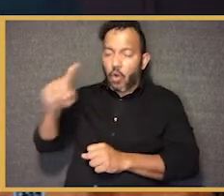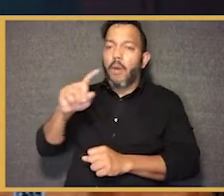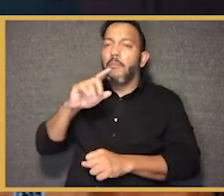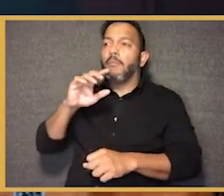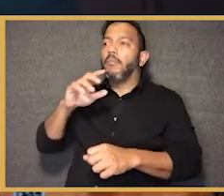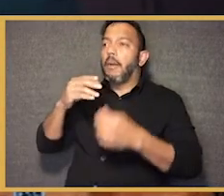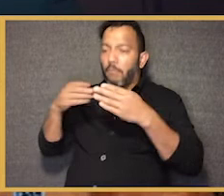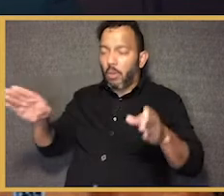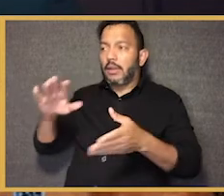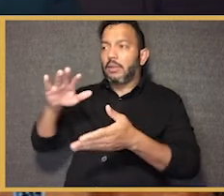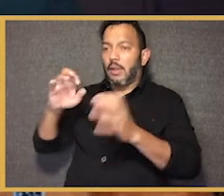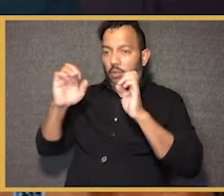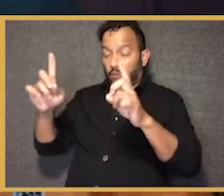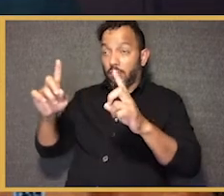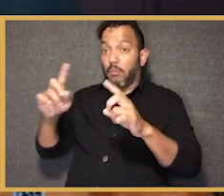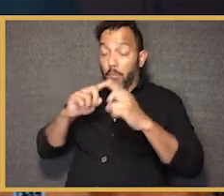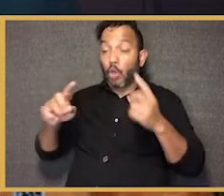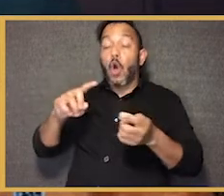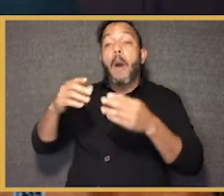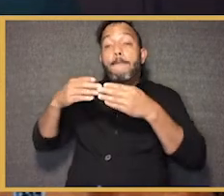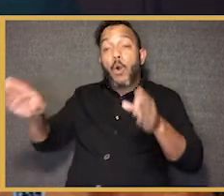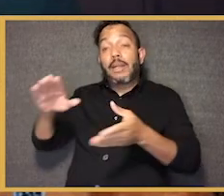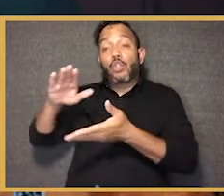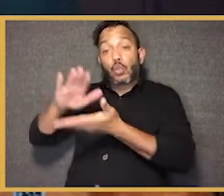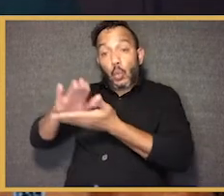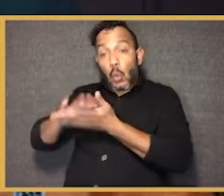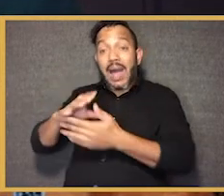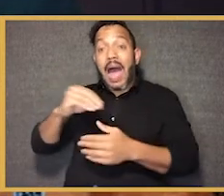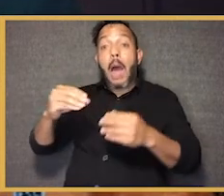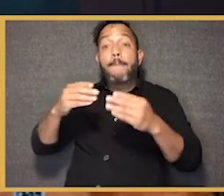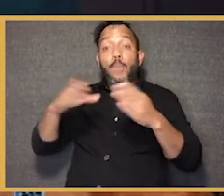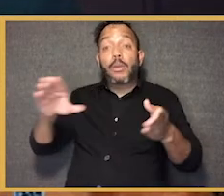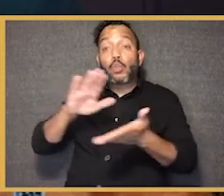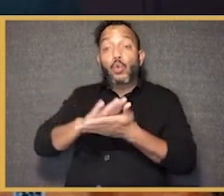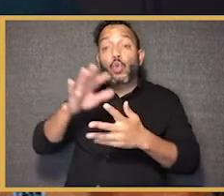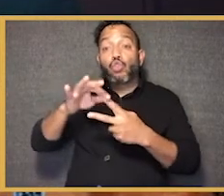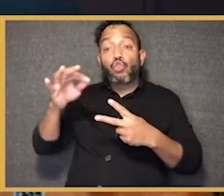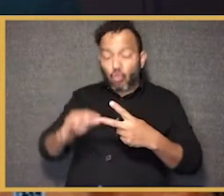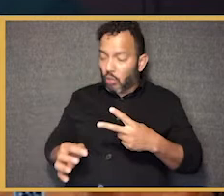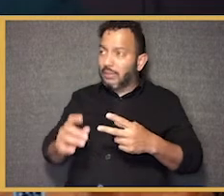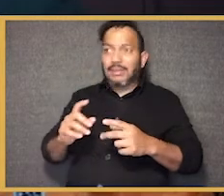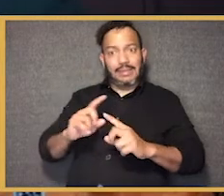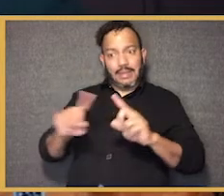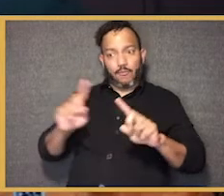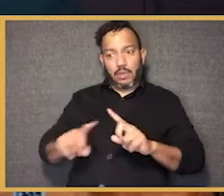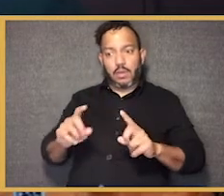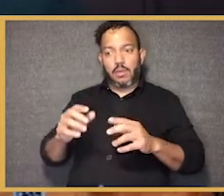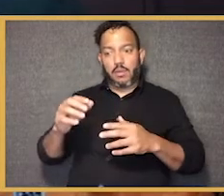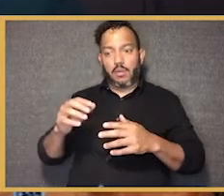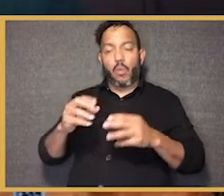That said, when we think about public schools and public school choice, that takes lots of forms.